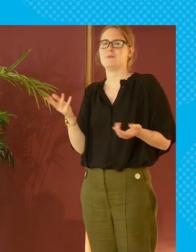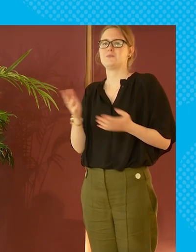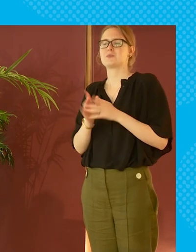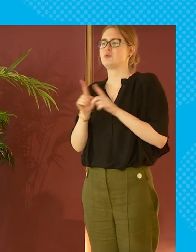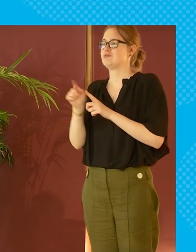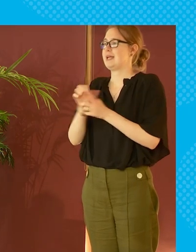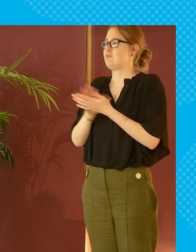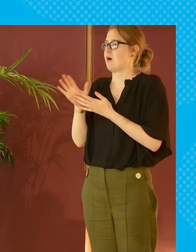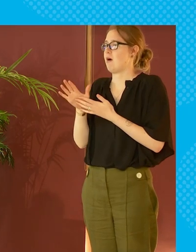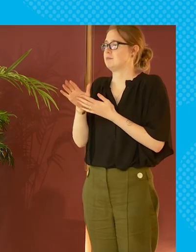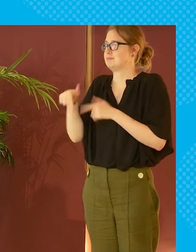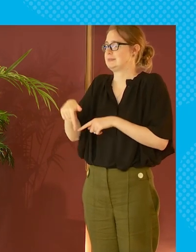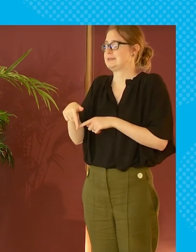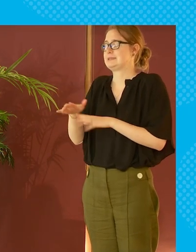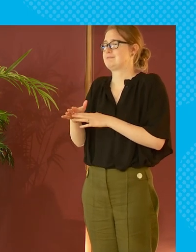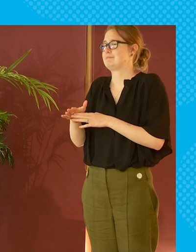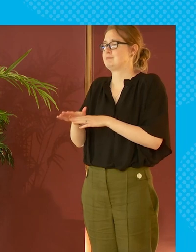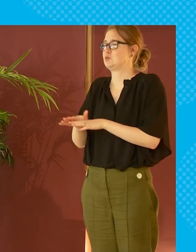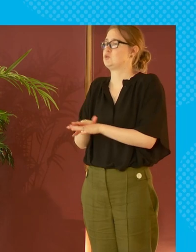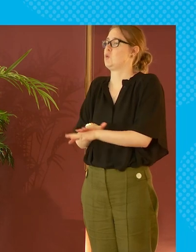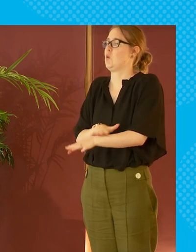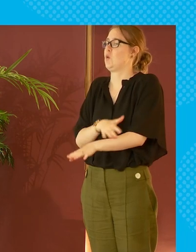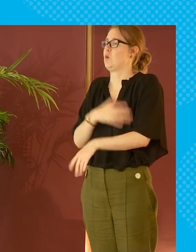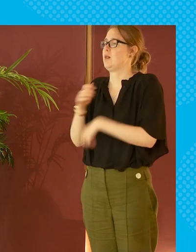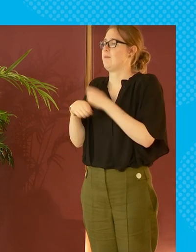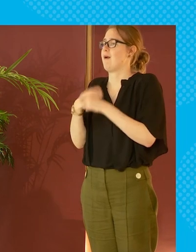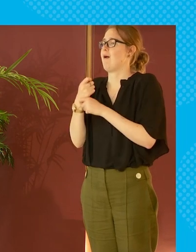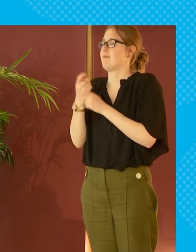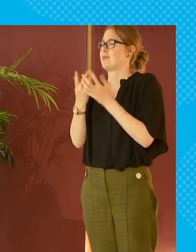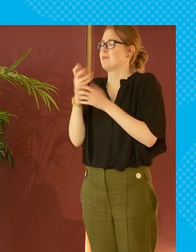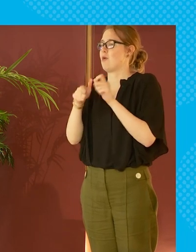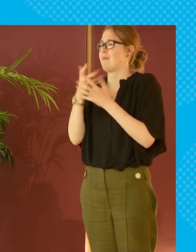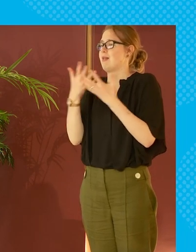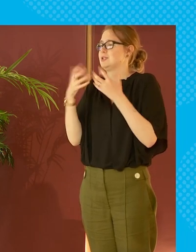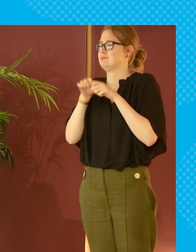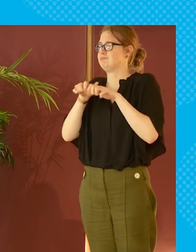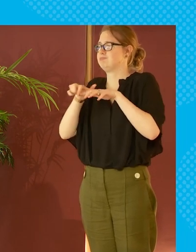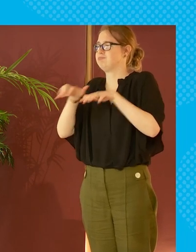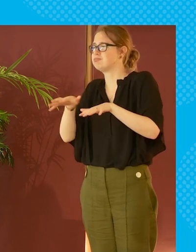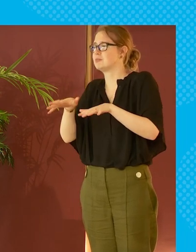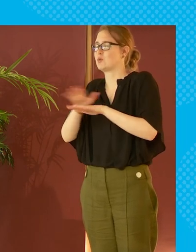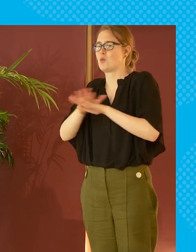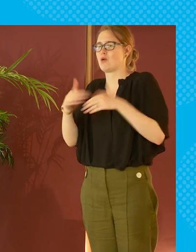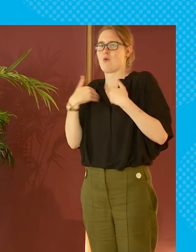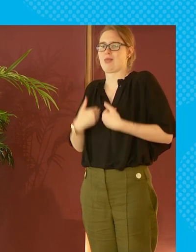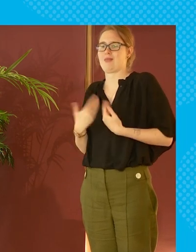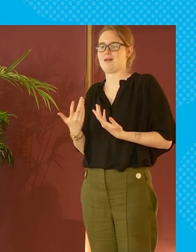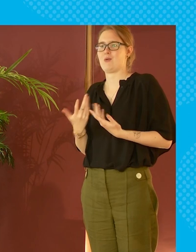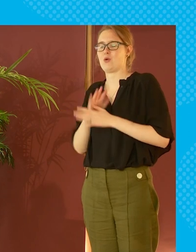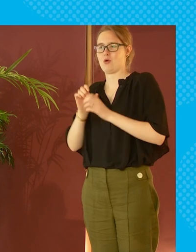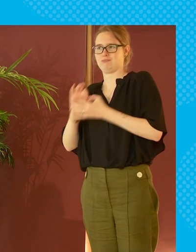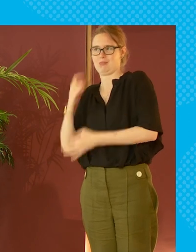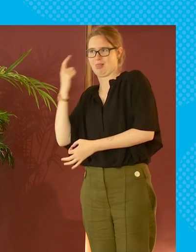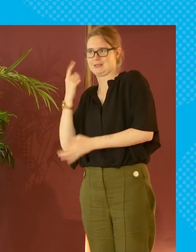and you know edinburgh is slowly squeezing the population out of it who are not ultra